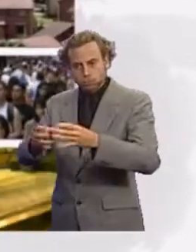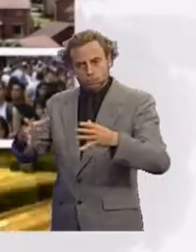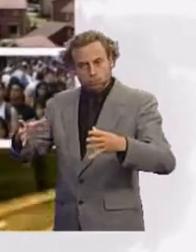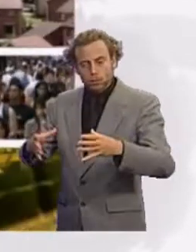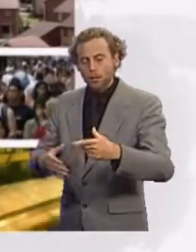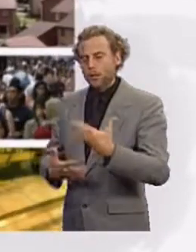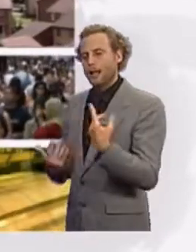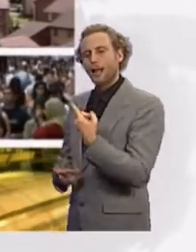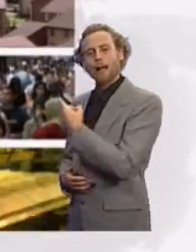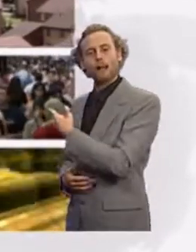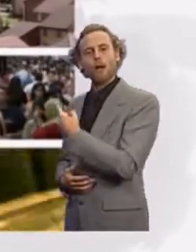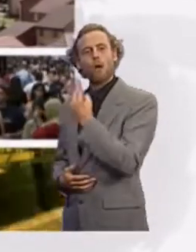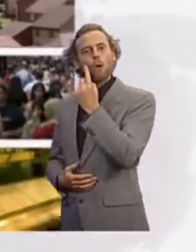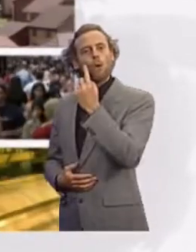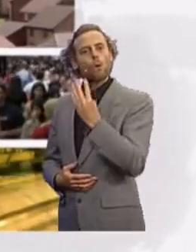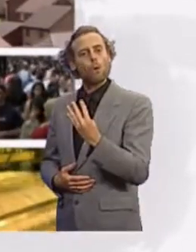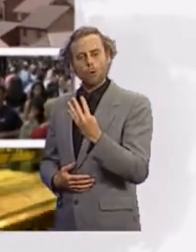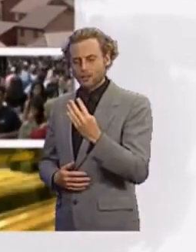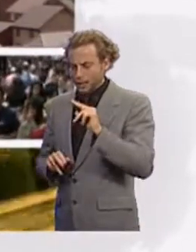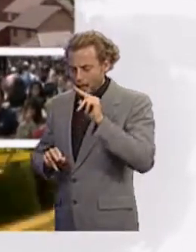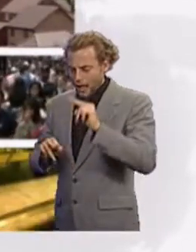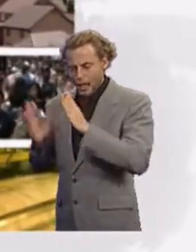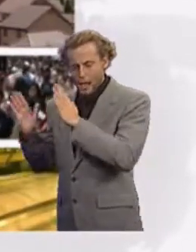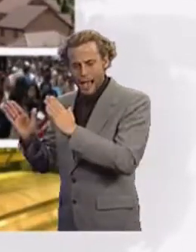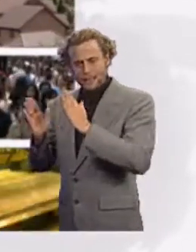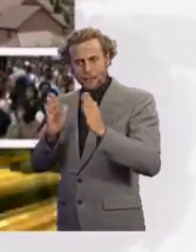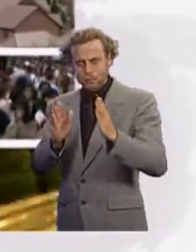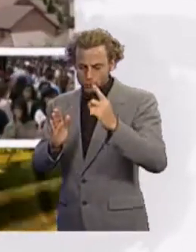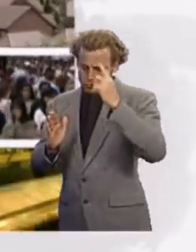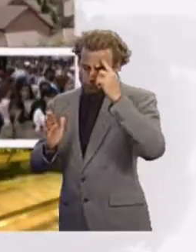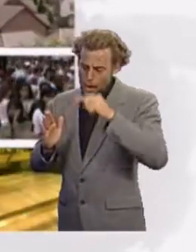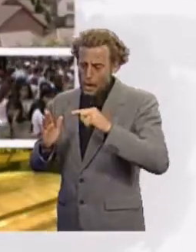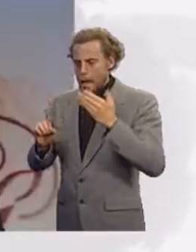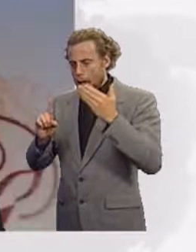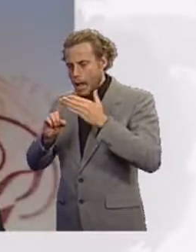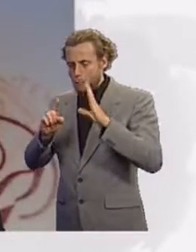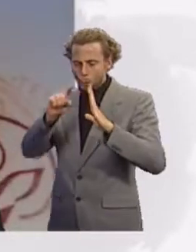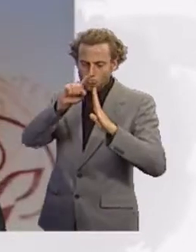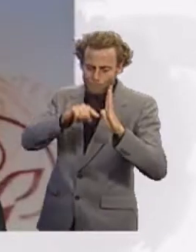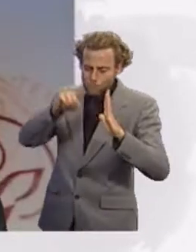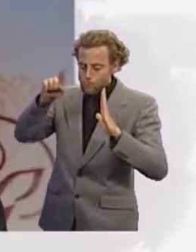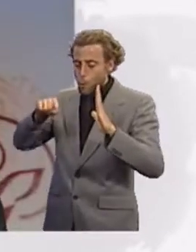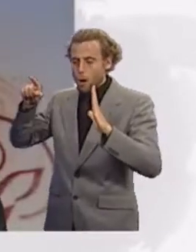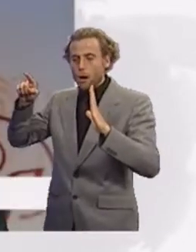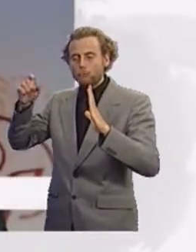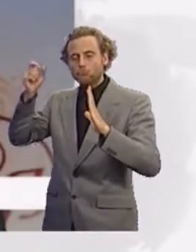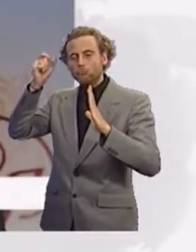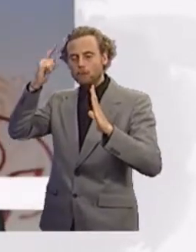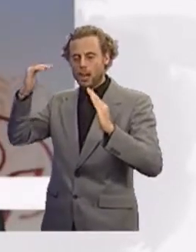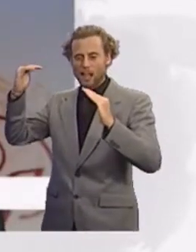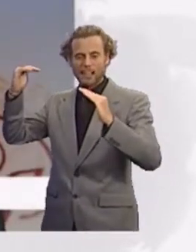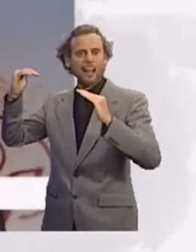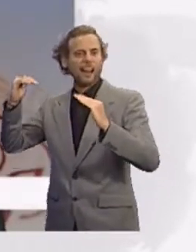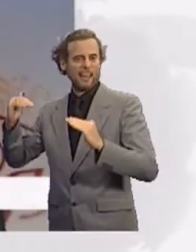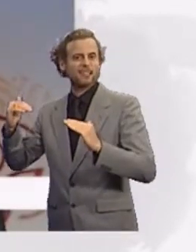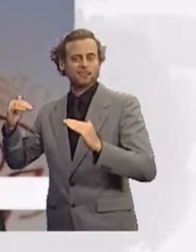assessment, the Bank of England was forced to revise its forecast down. The UK recovery is likely to continue.